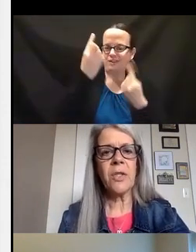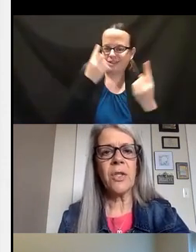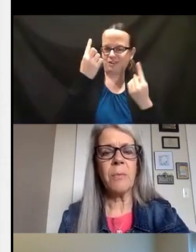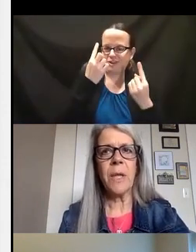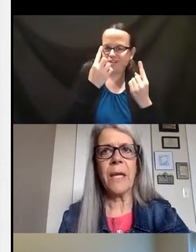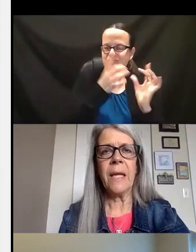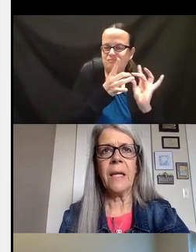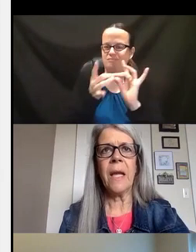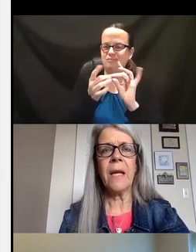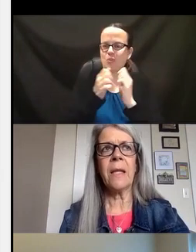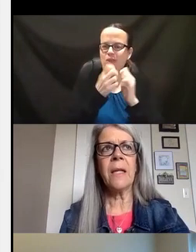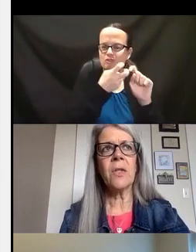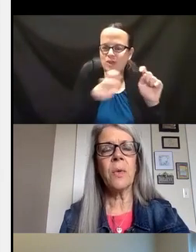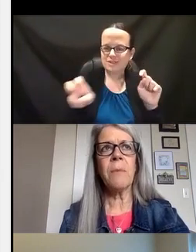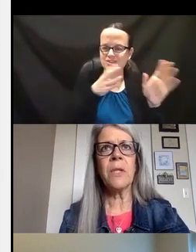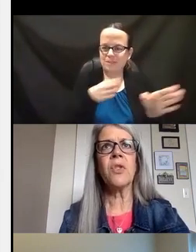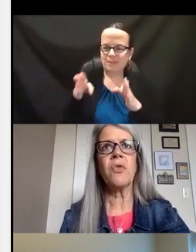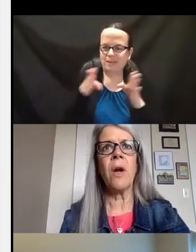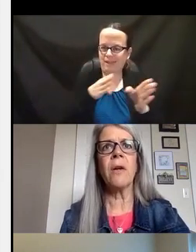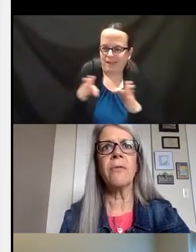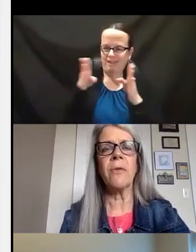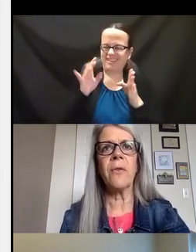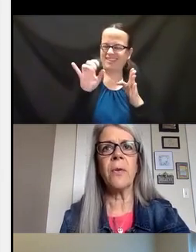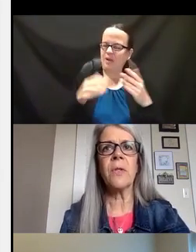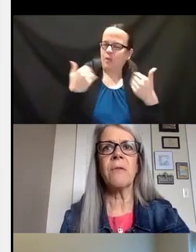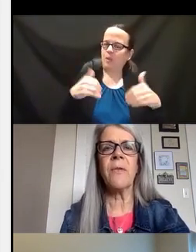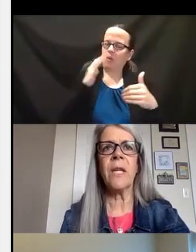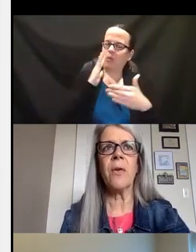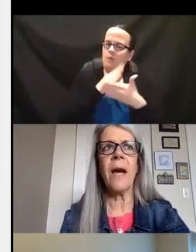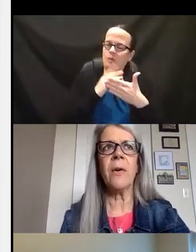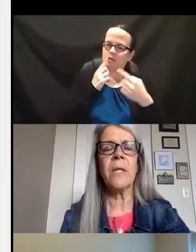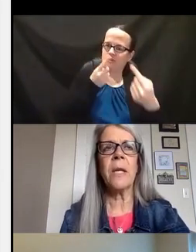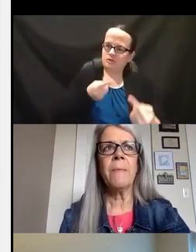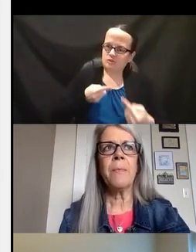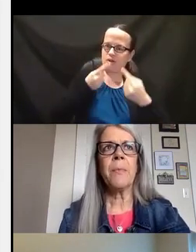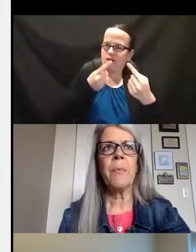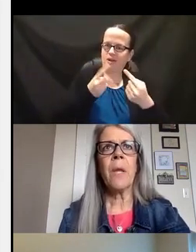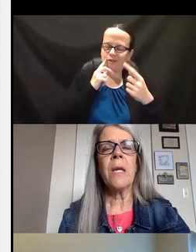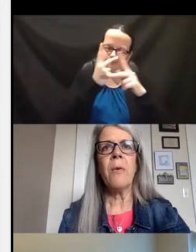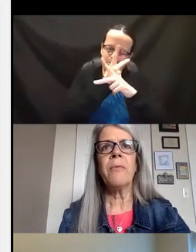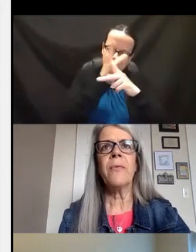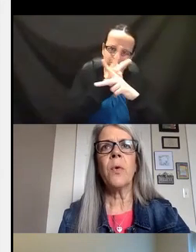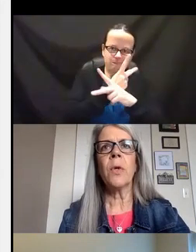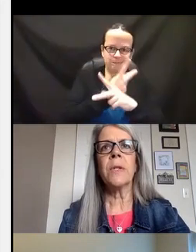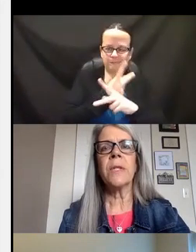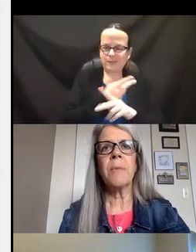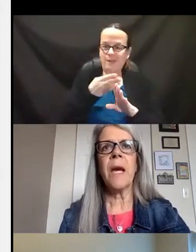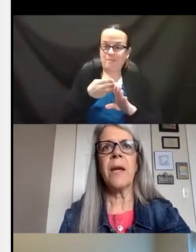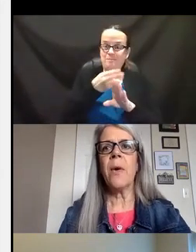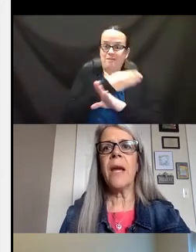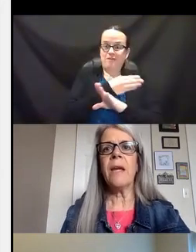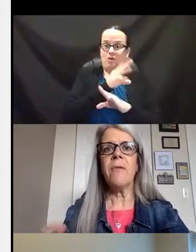transition planning. And I think it's really been a struggle for folks to figure out, you know, before